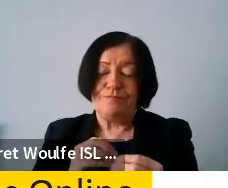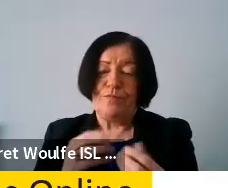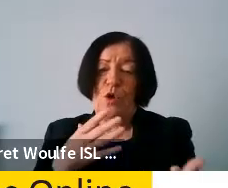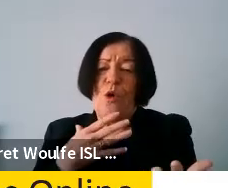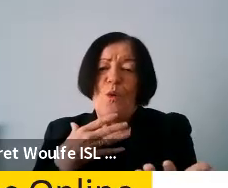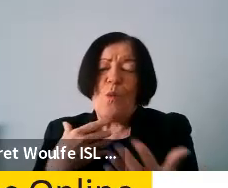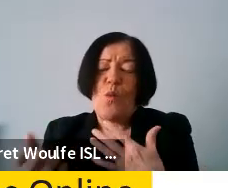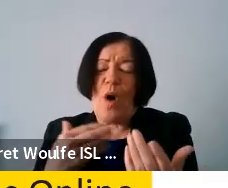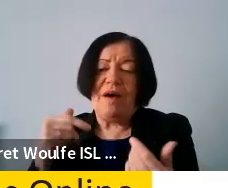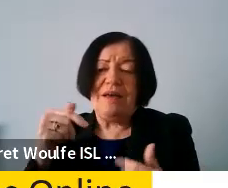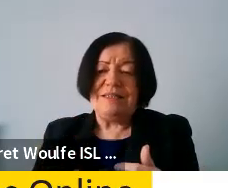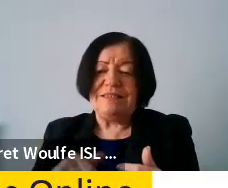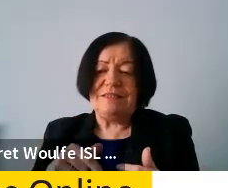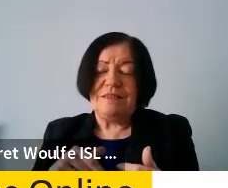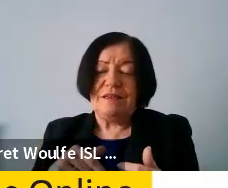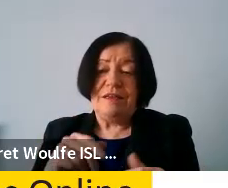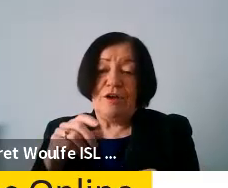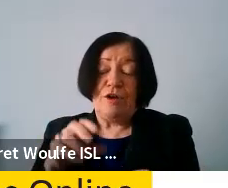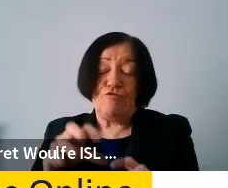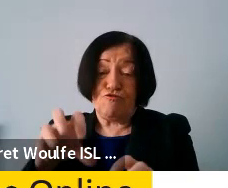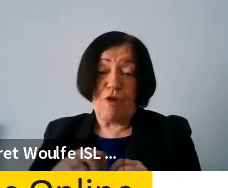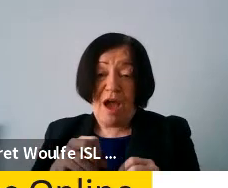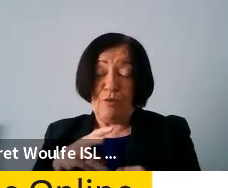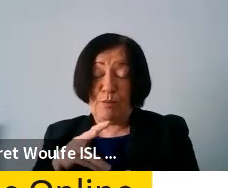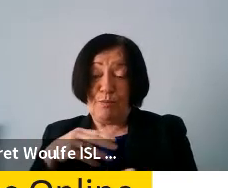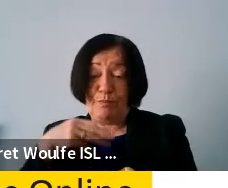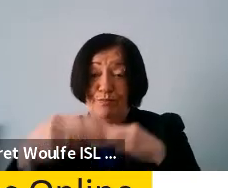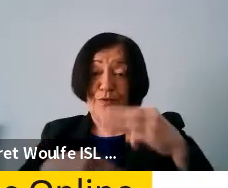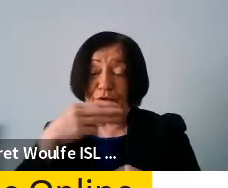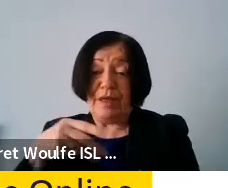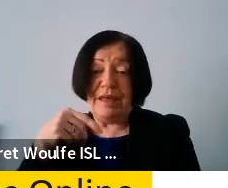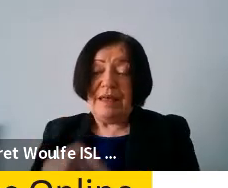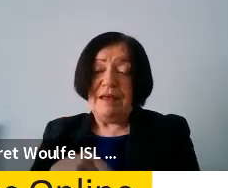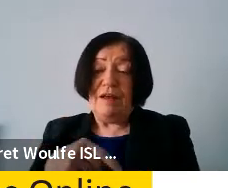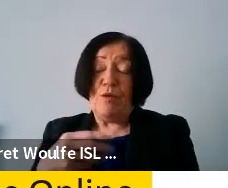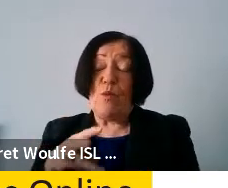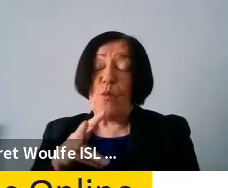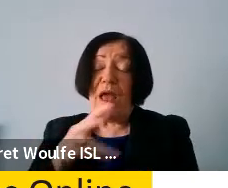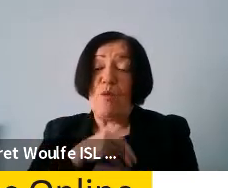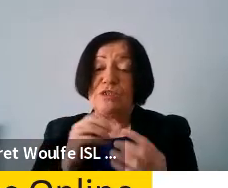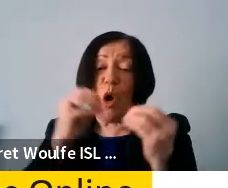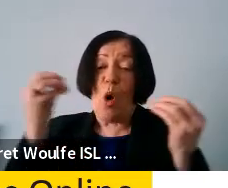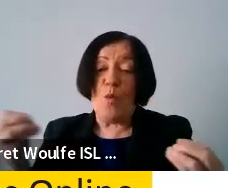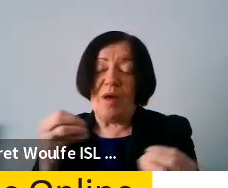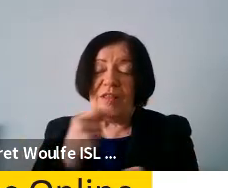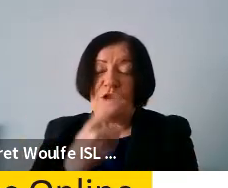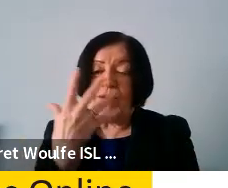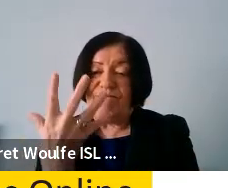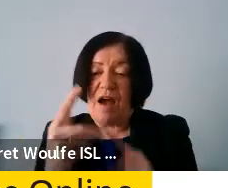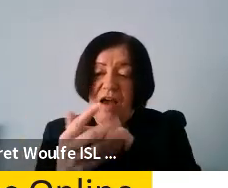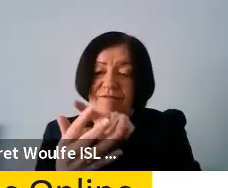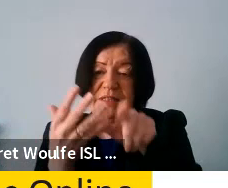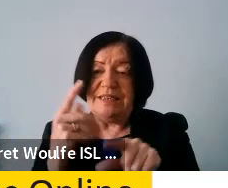did um this uh crowdsourcing do um this crowdsourcing platform was open and there were five different